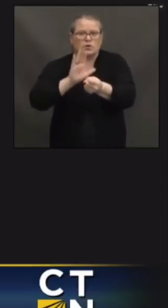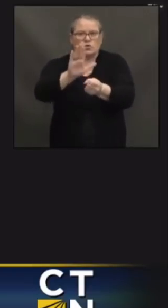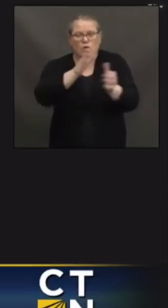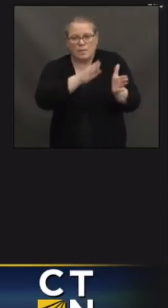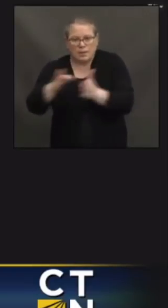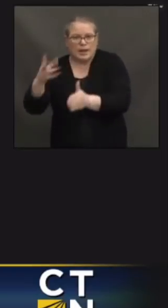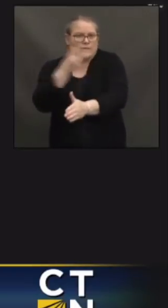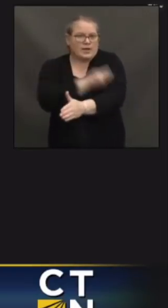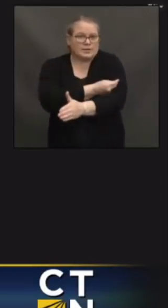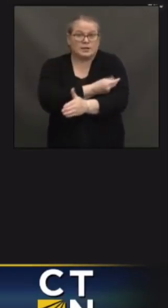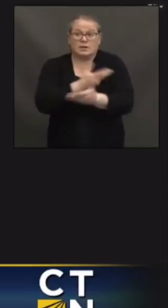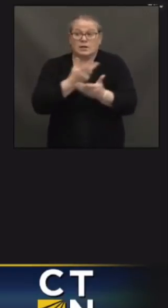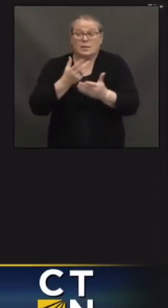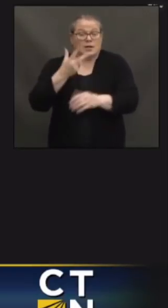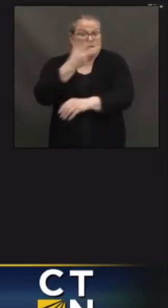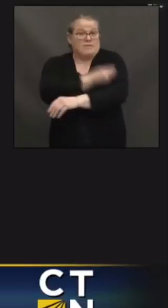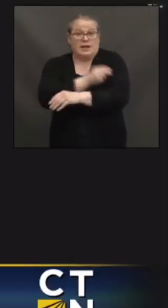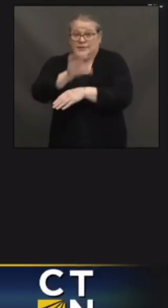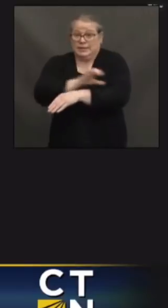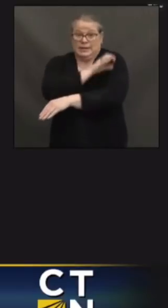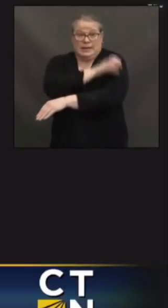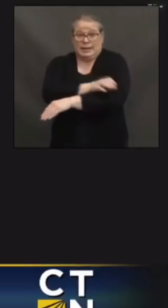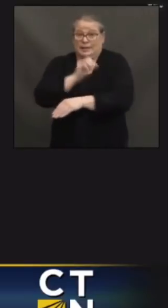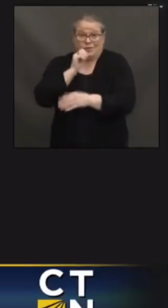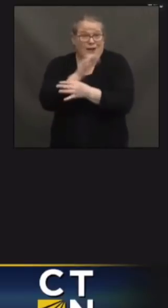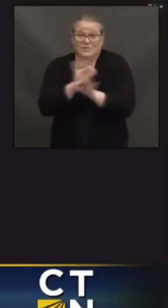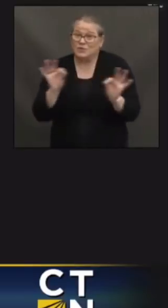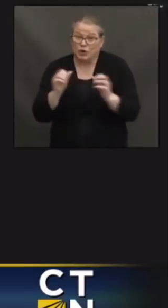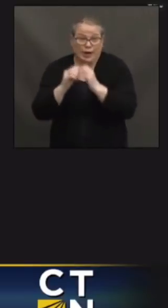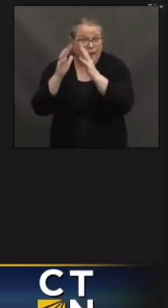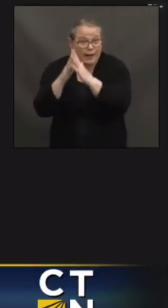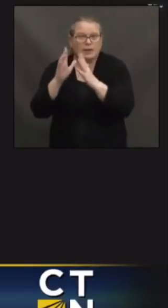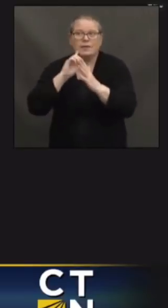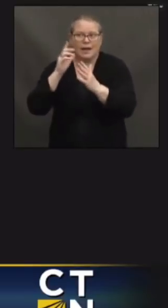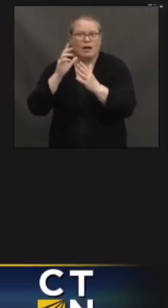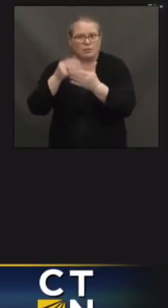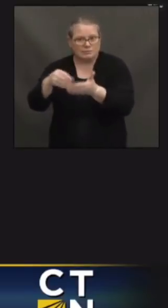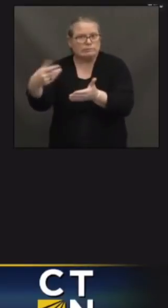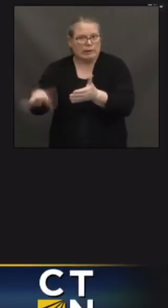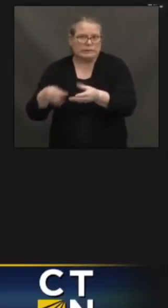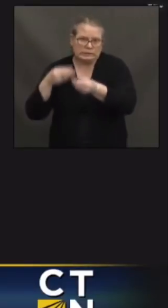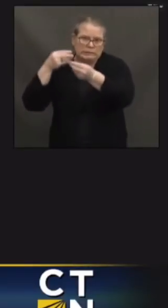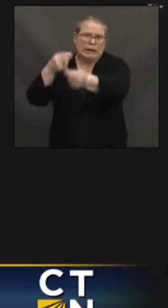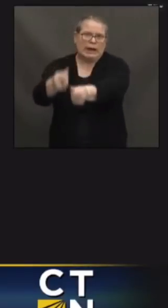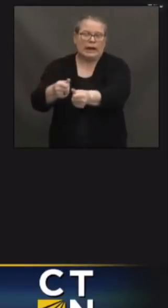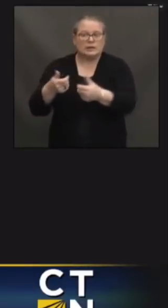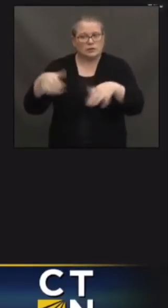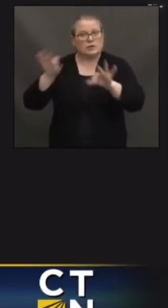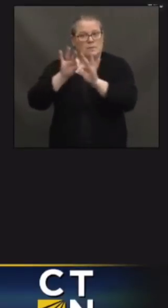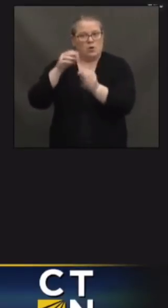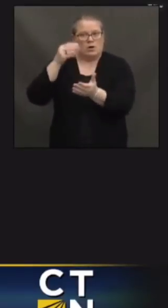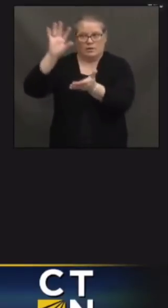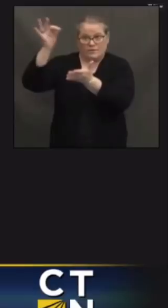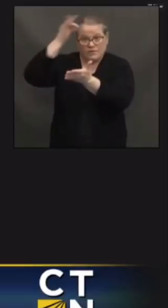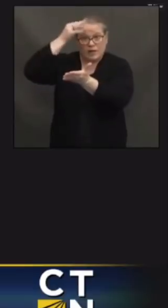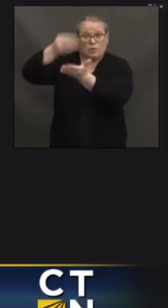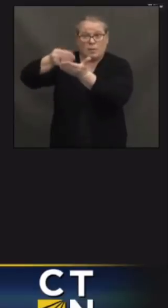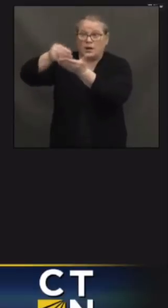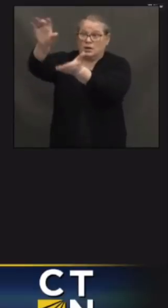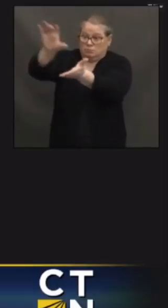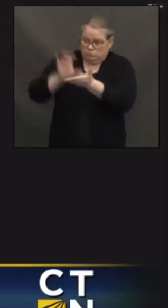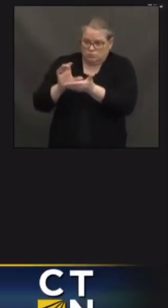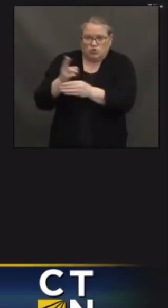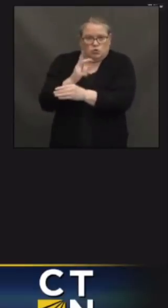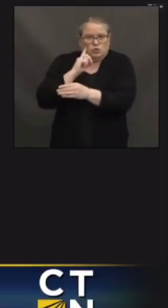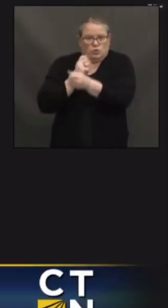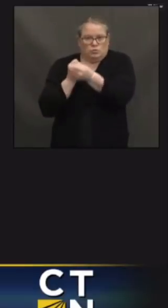you know, these vaccination clinics don't happen for free. They are expensive. And so we need this funding coming down to the states, municipalities